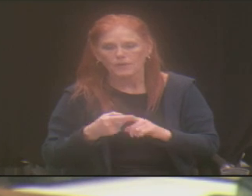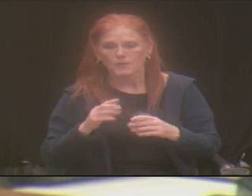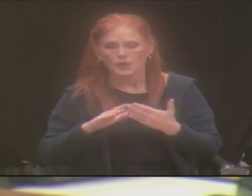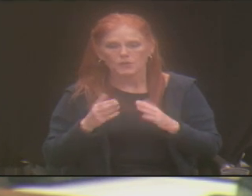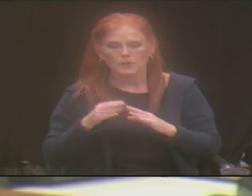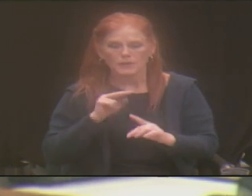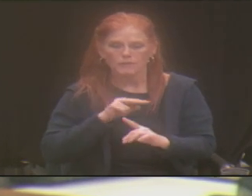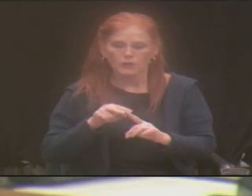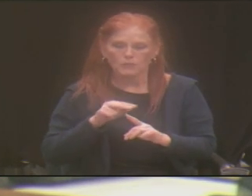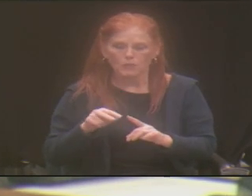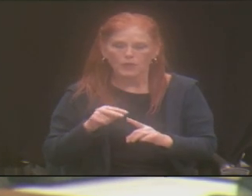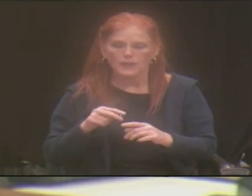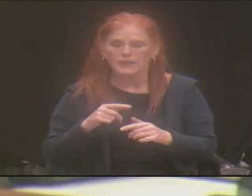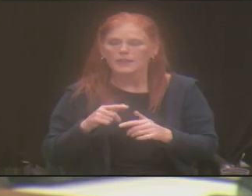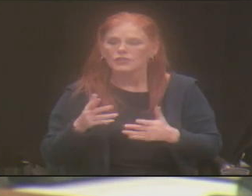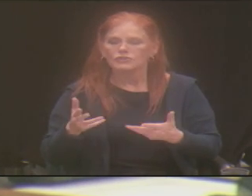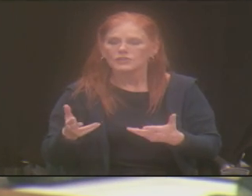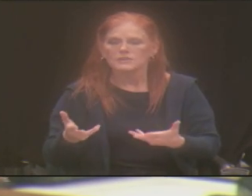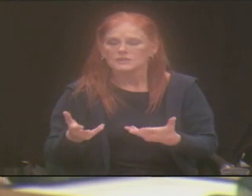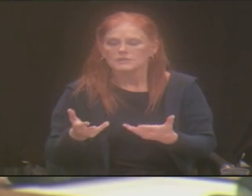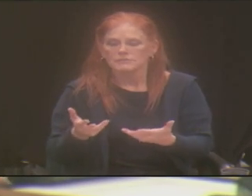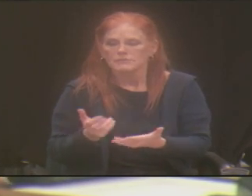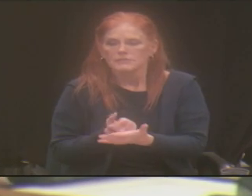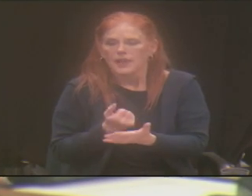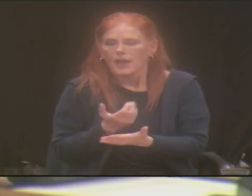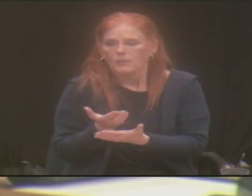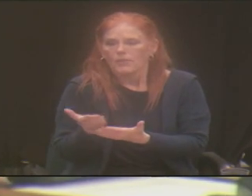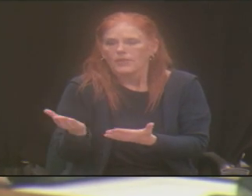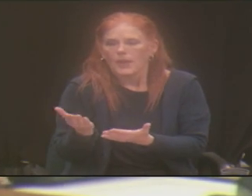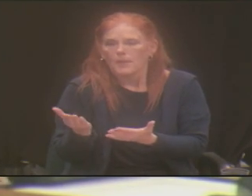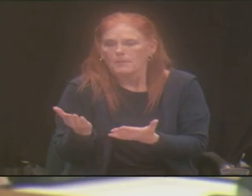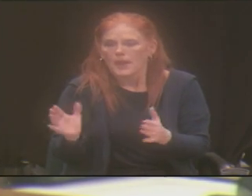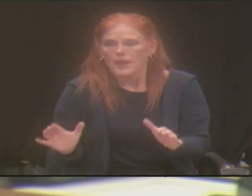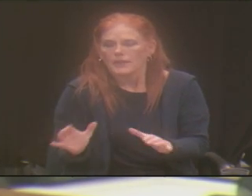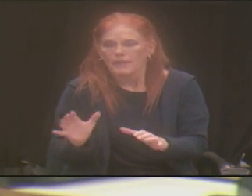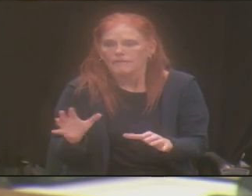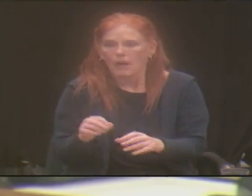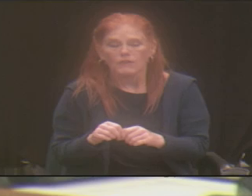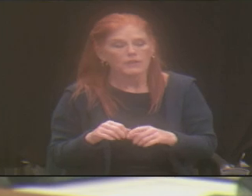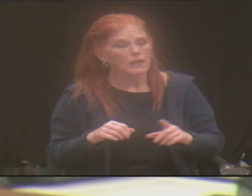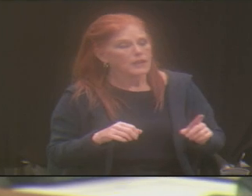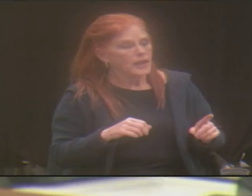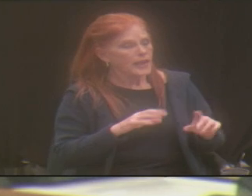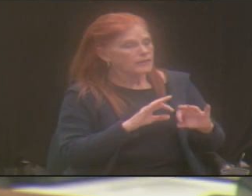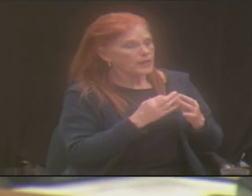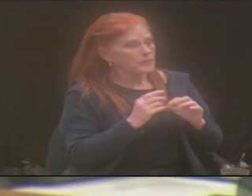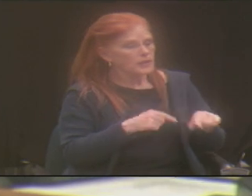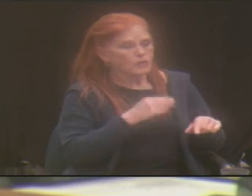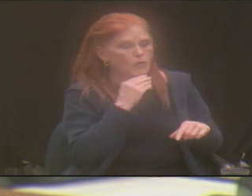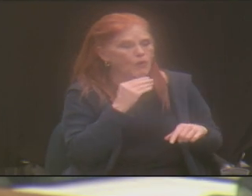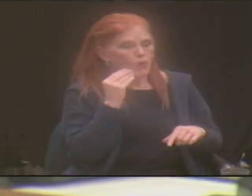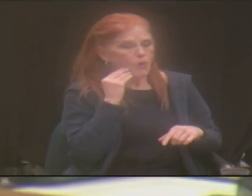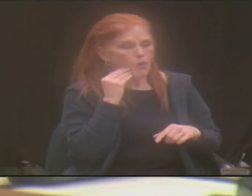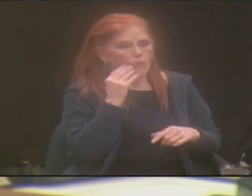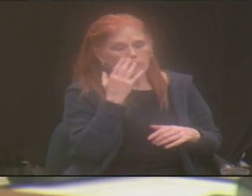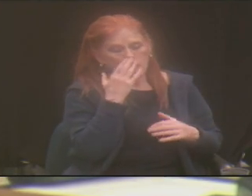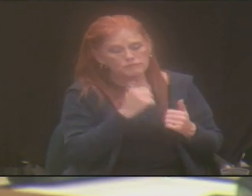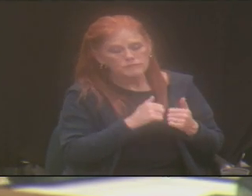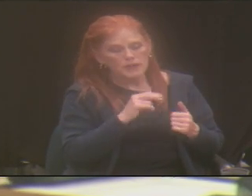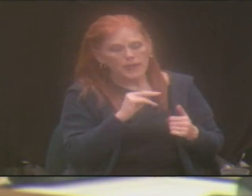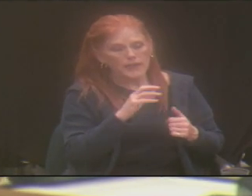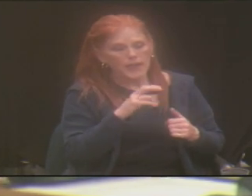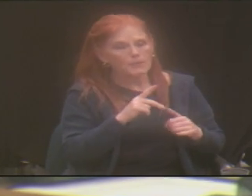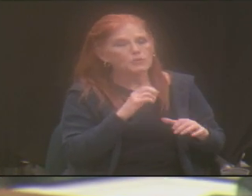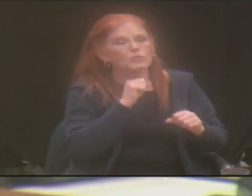And then they could go home and take a nap. They could go home and do nothing if they wanted to.